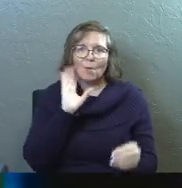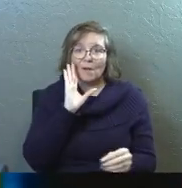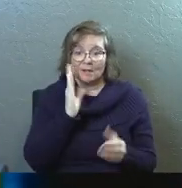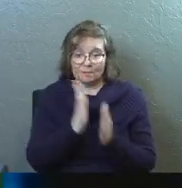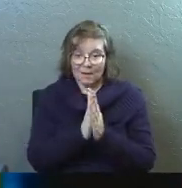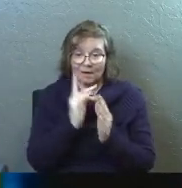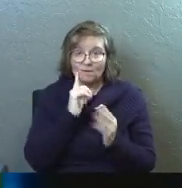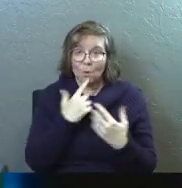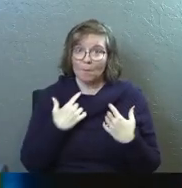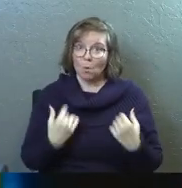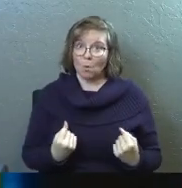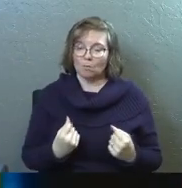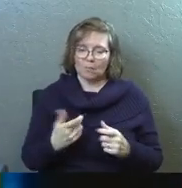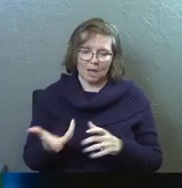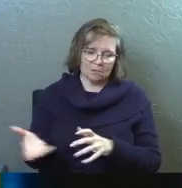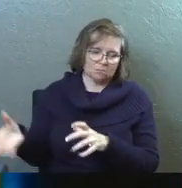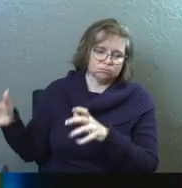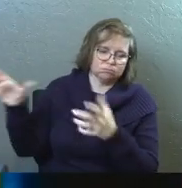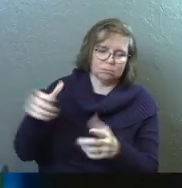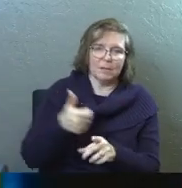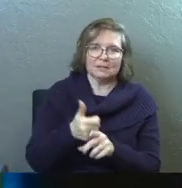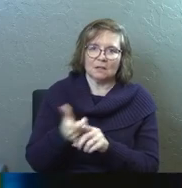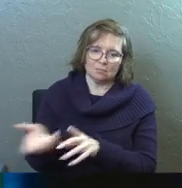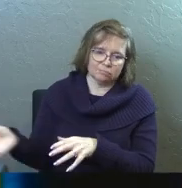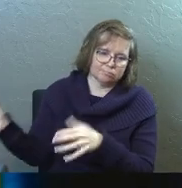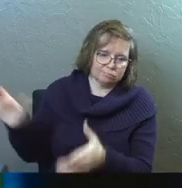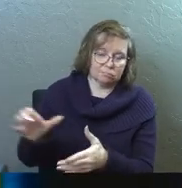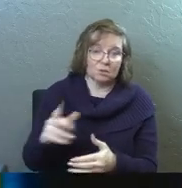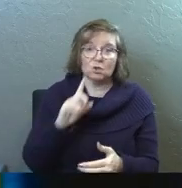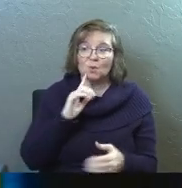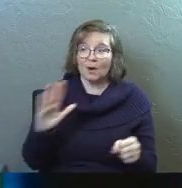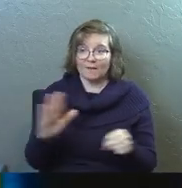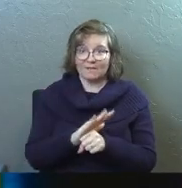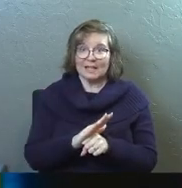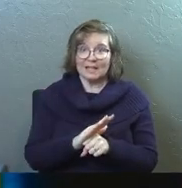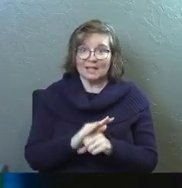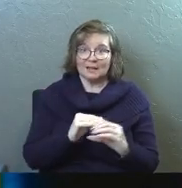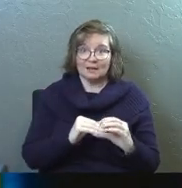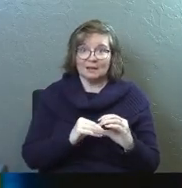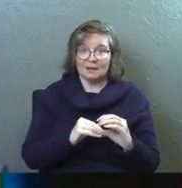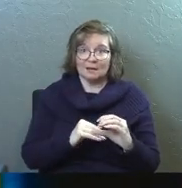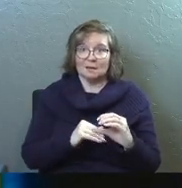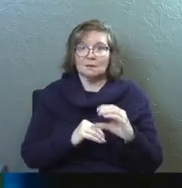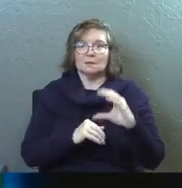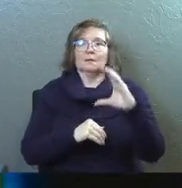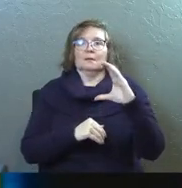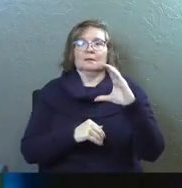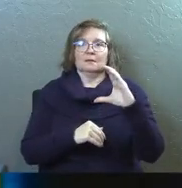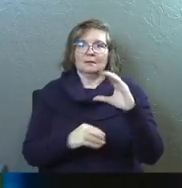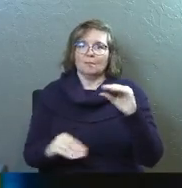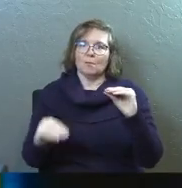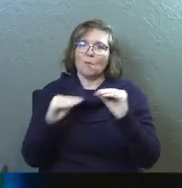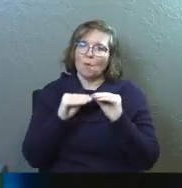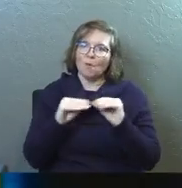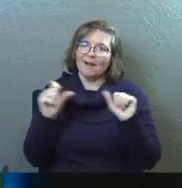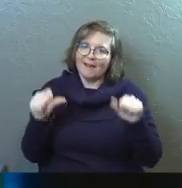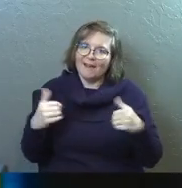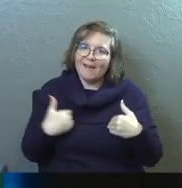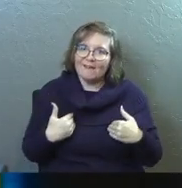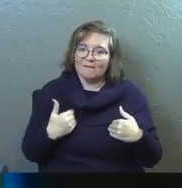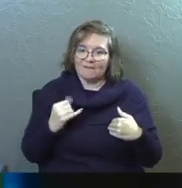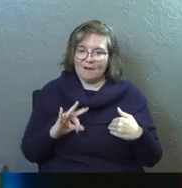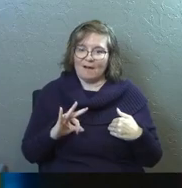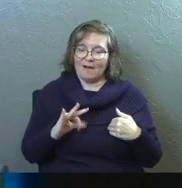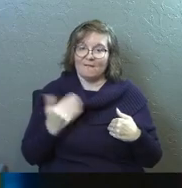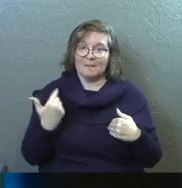If you're praying for boldness, I will pour myself out for that. You are filled, but I will fill you again. There's more that you can have